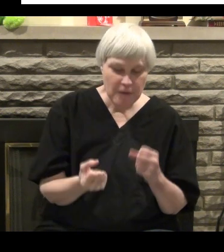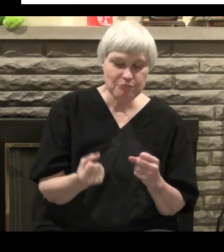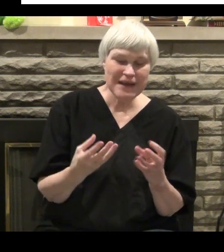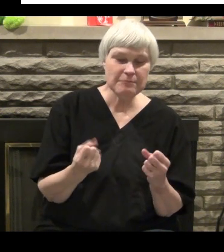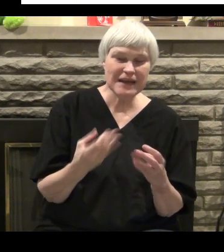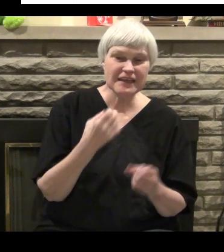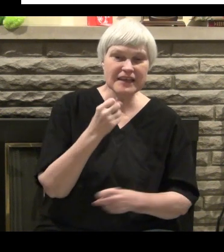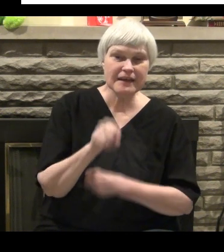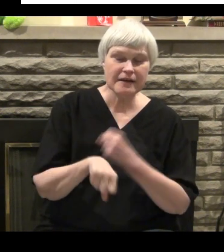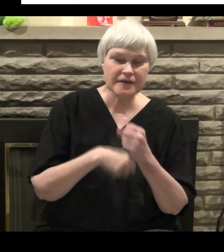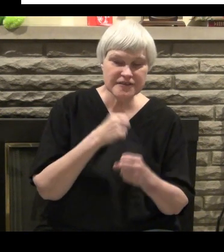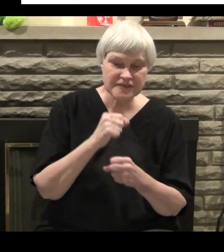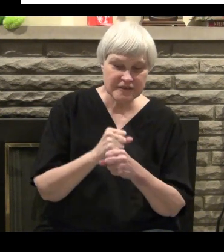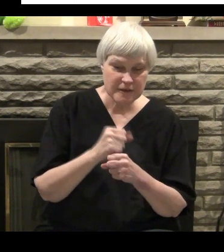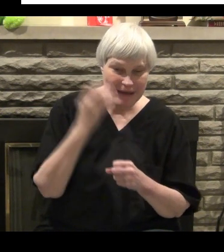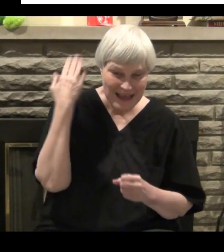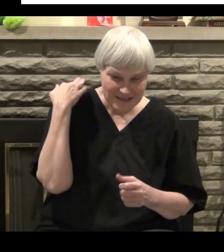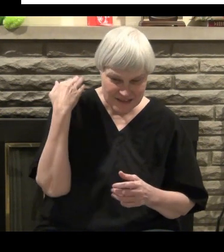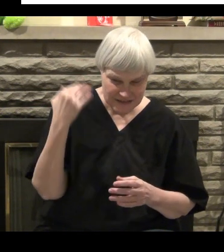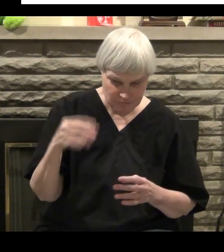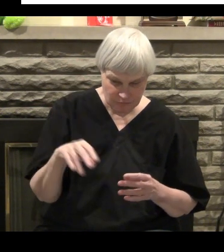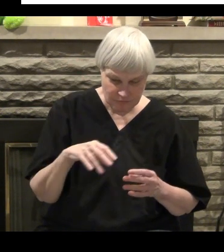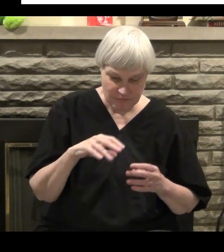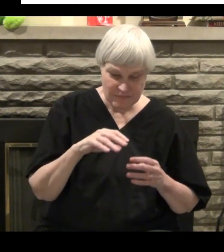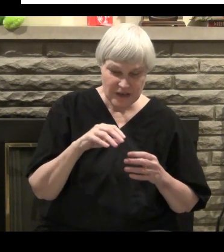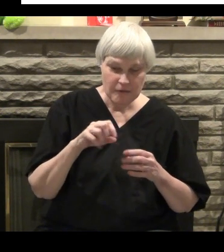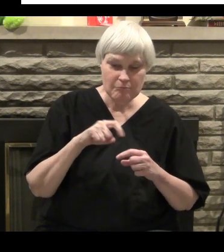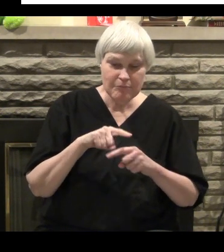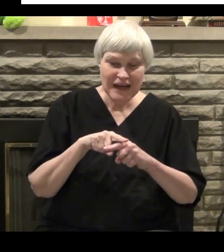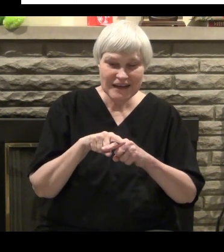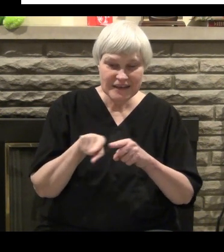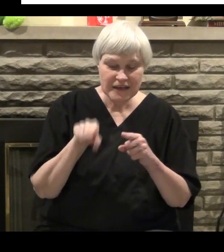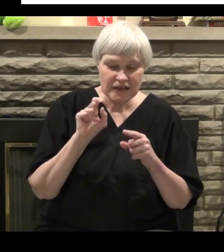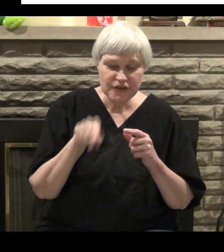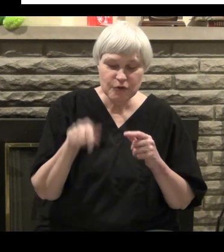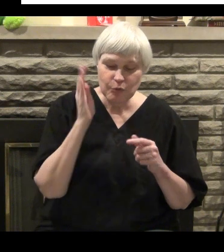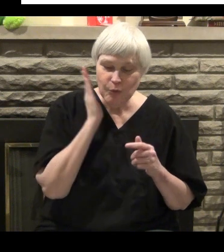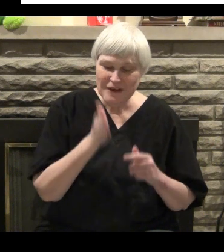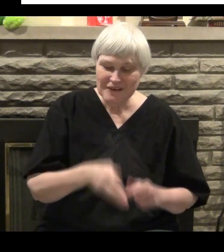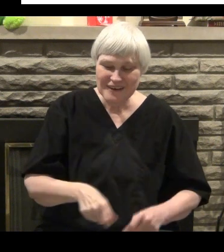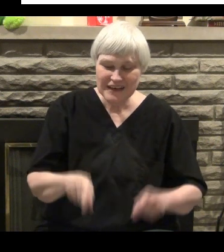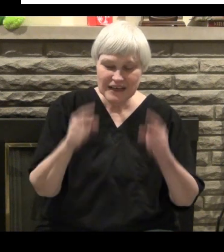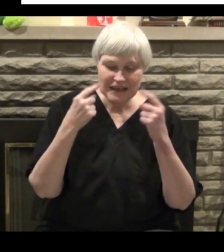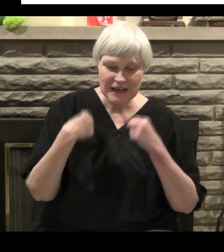many years. But as we'll see throughout the message there like that, that